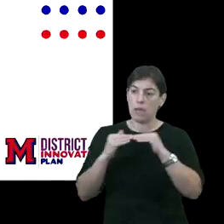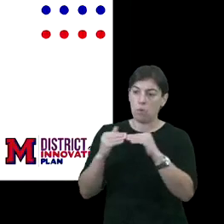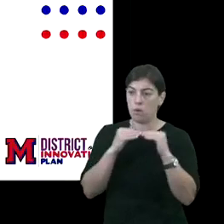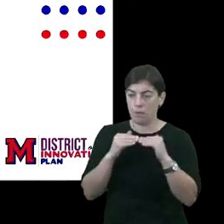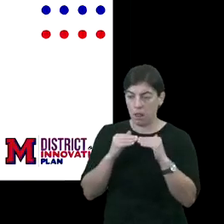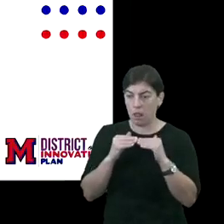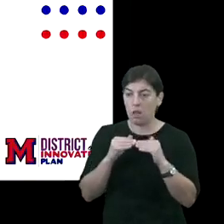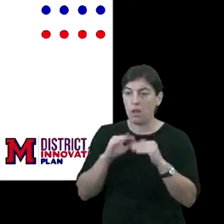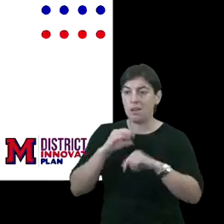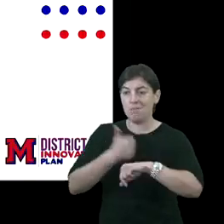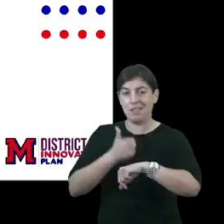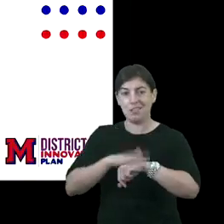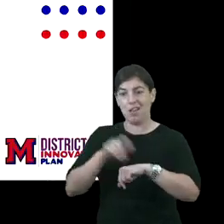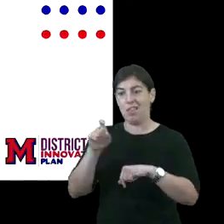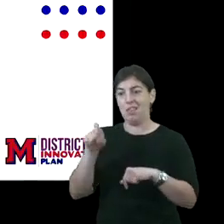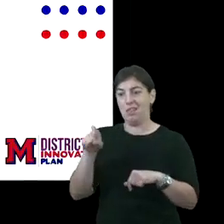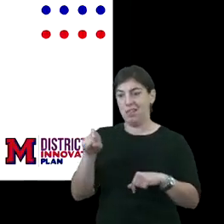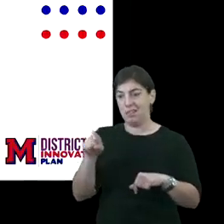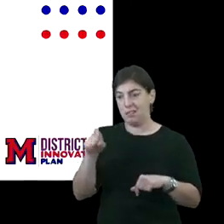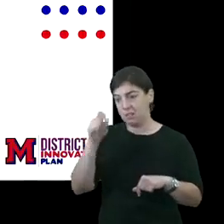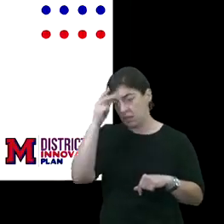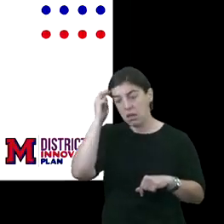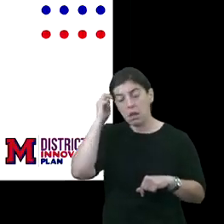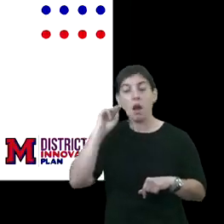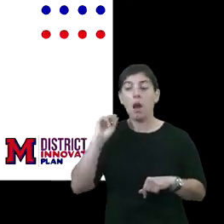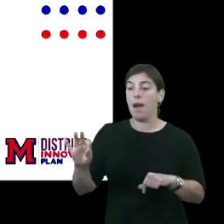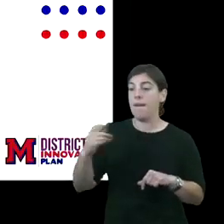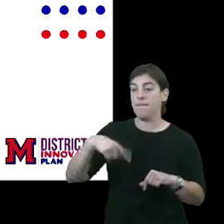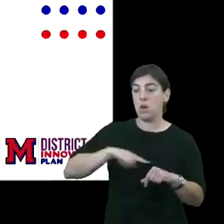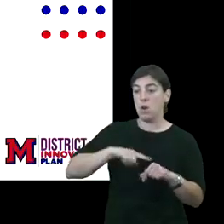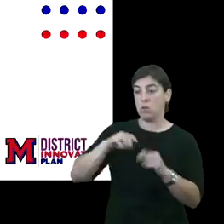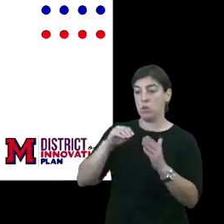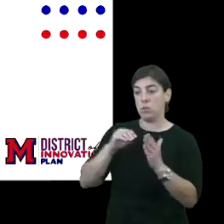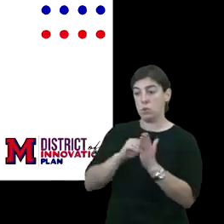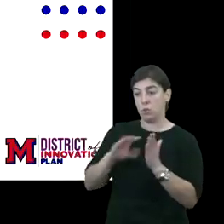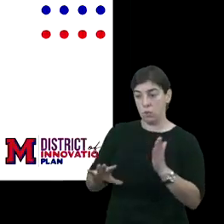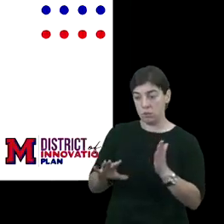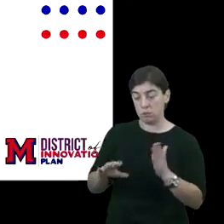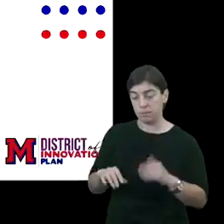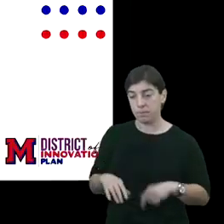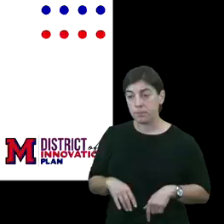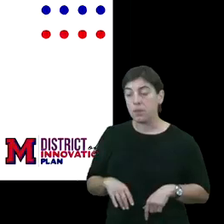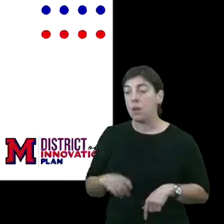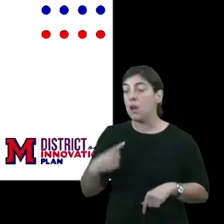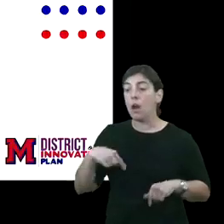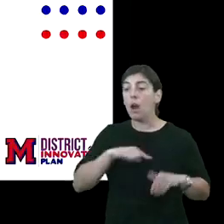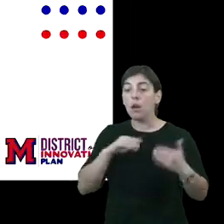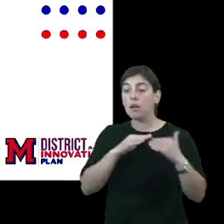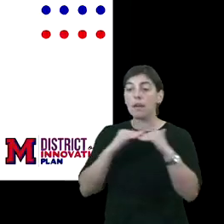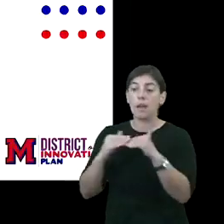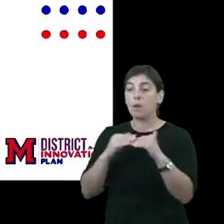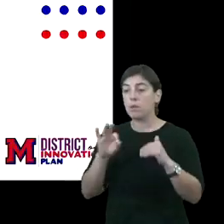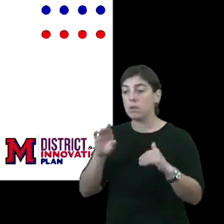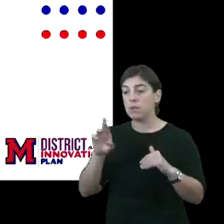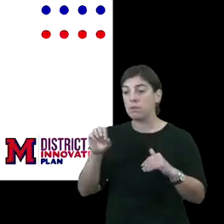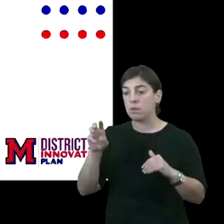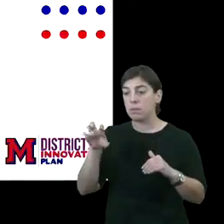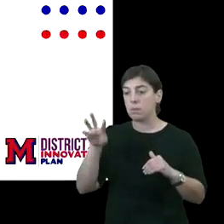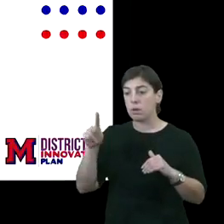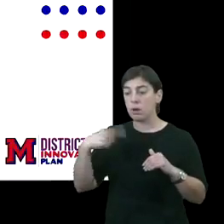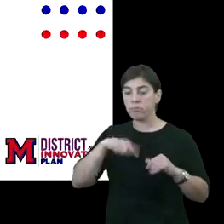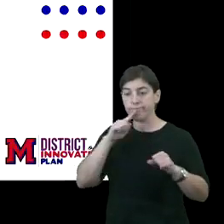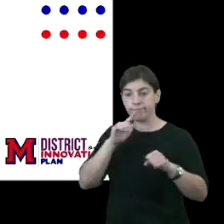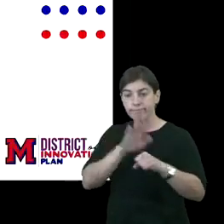based upon the needs of our students, scholars, our equity framework is really our